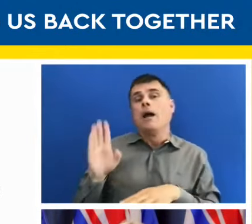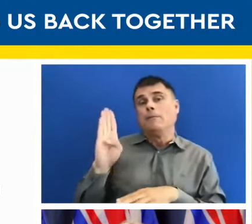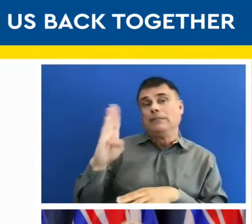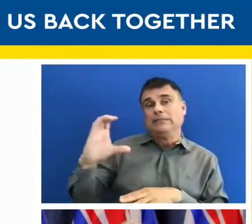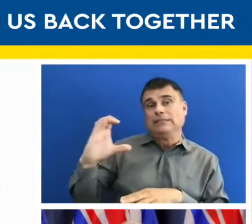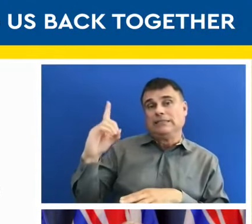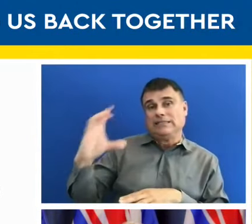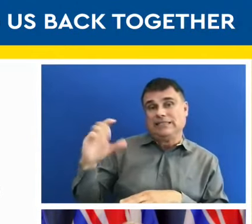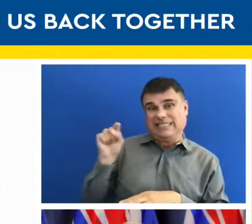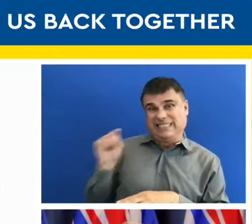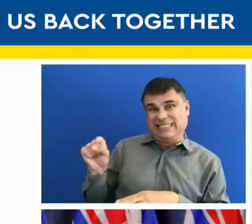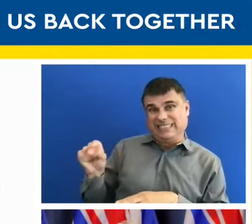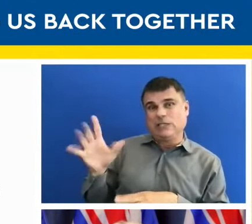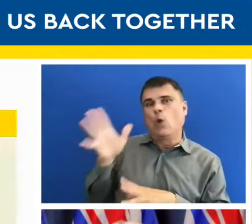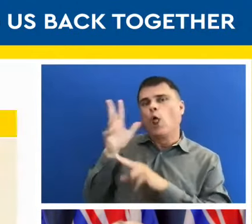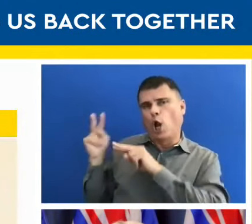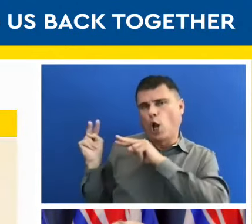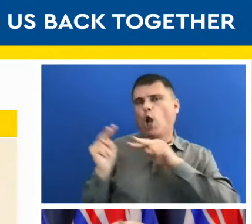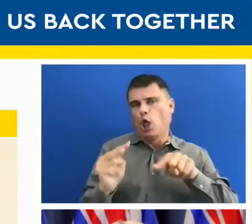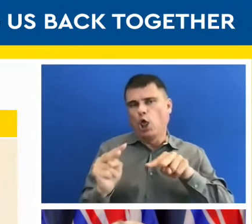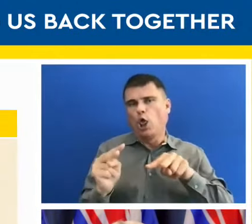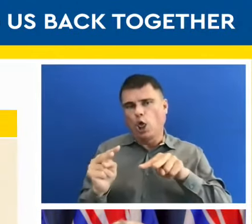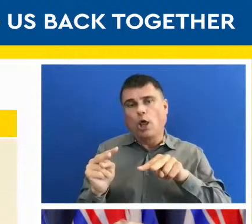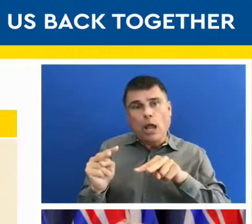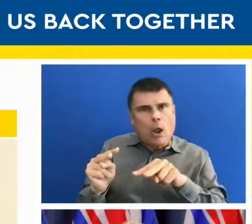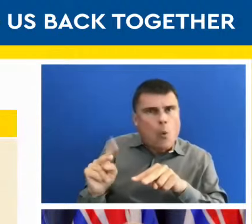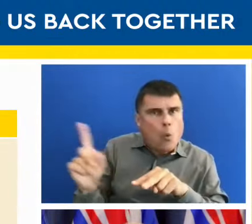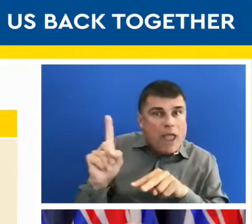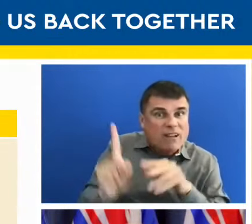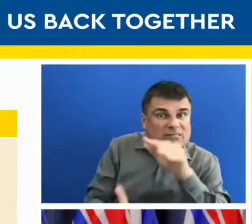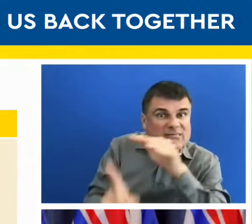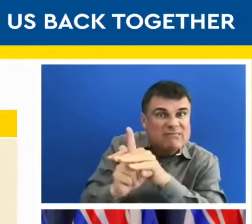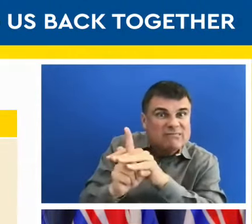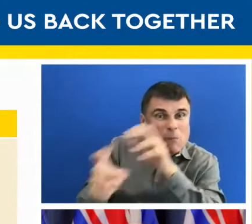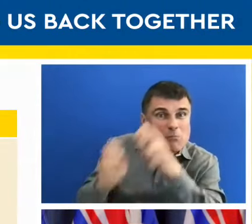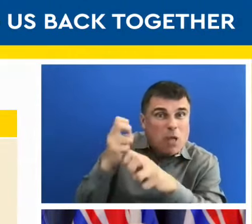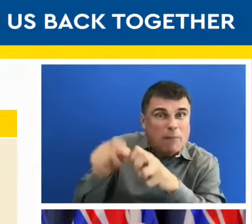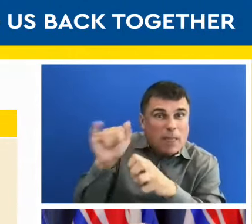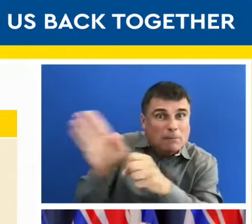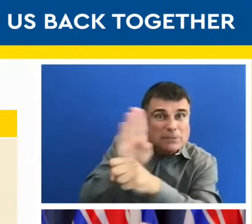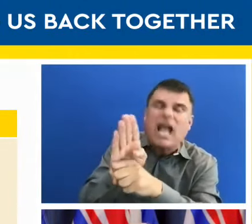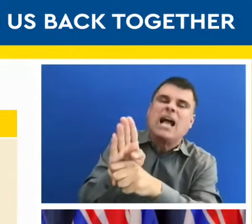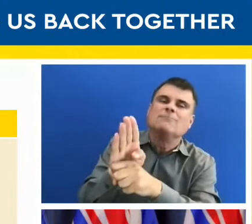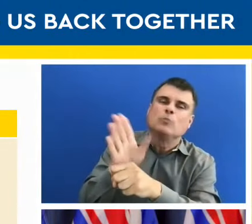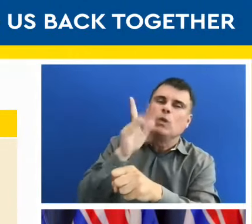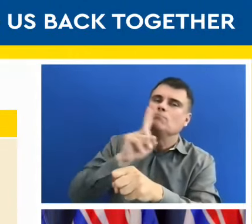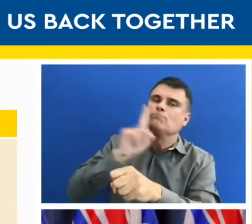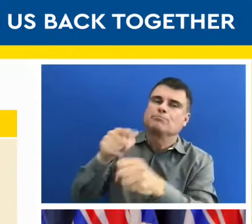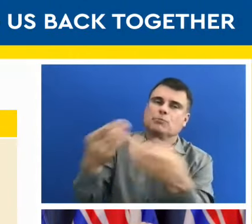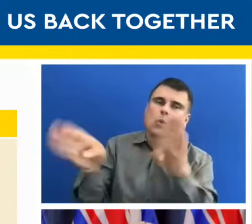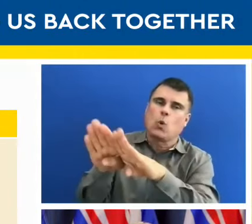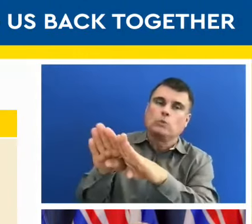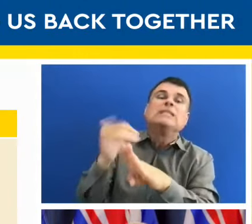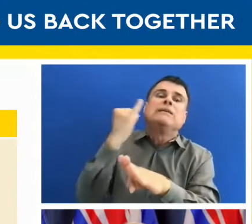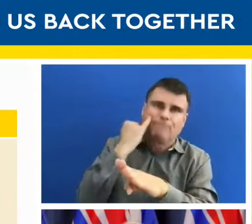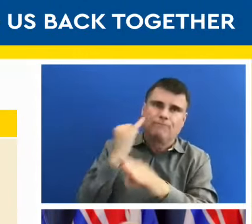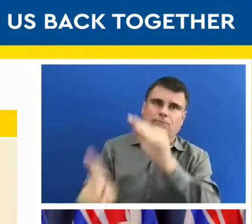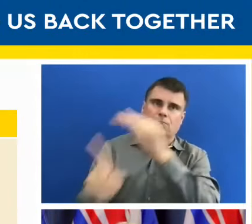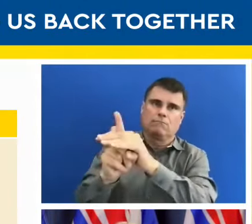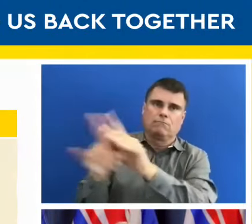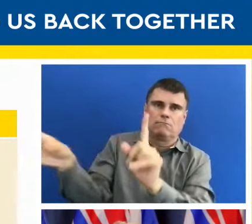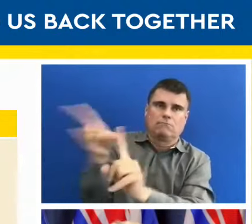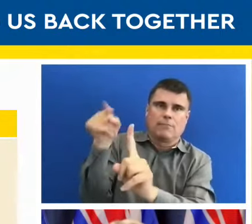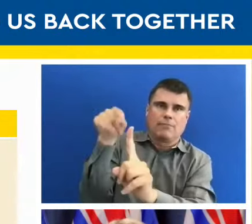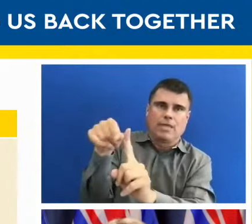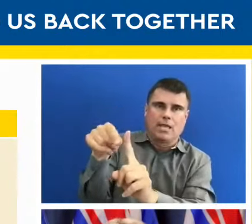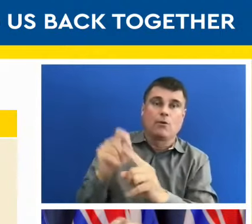ensure that the outbreak doesn't spread. Thank Some of the other things that have been restrictions in businesses,